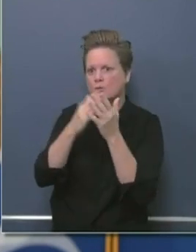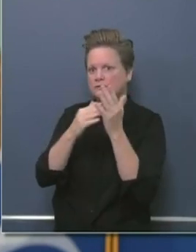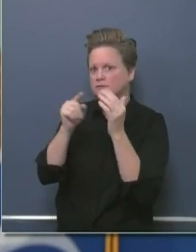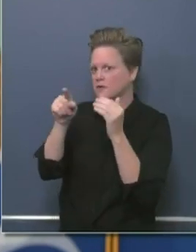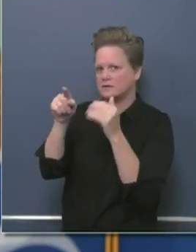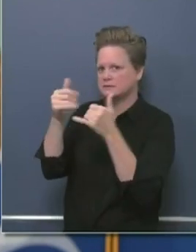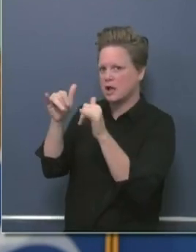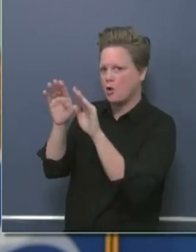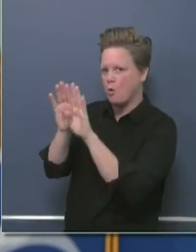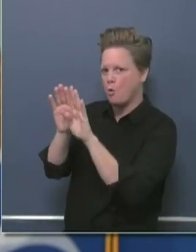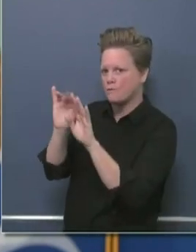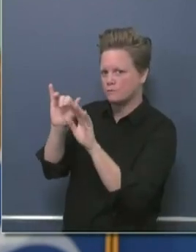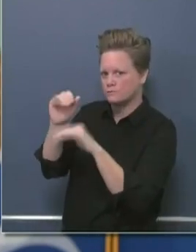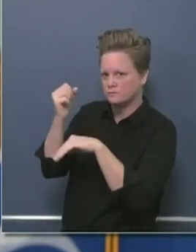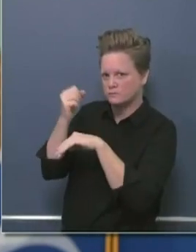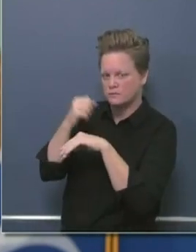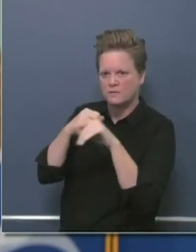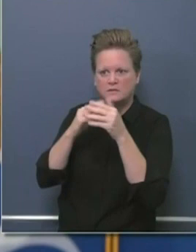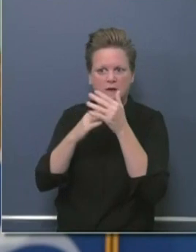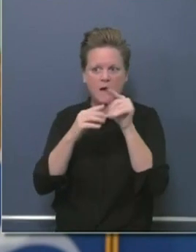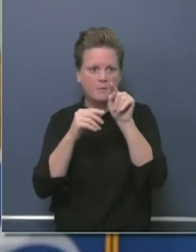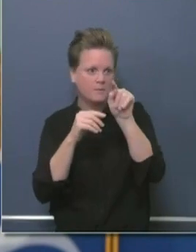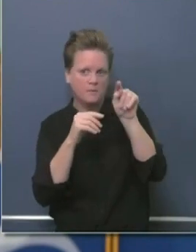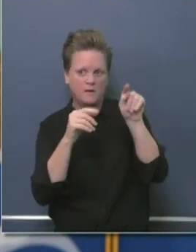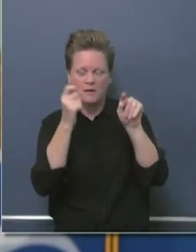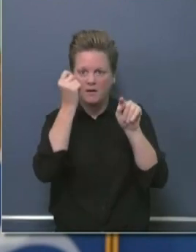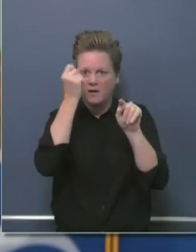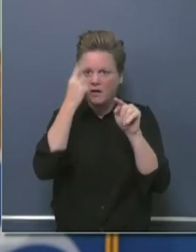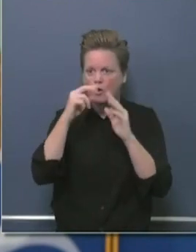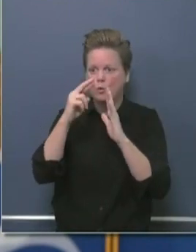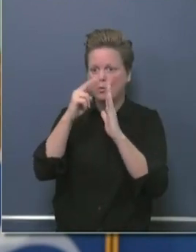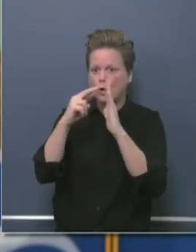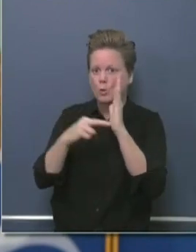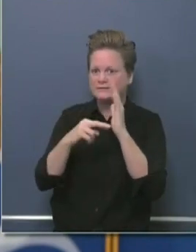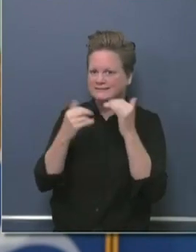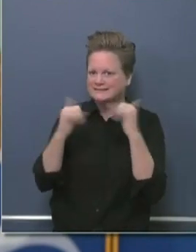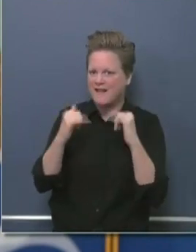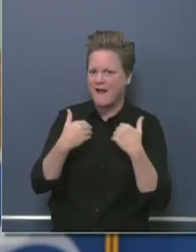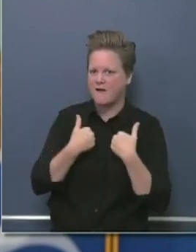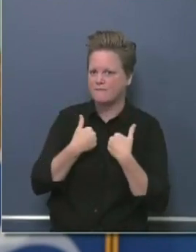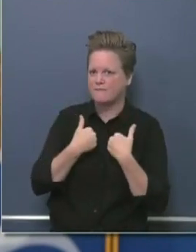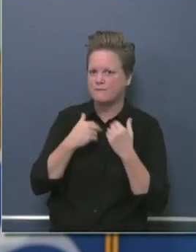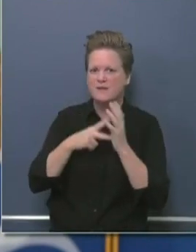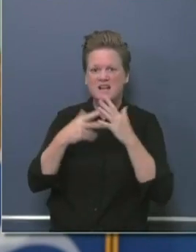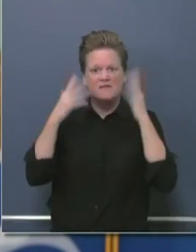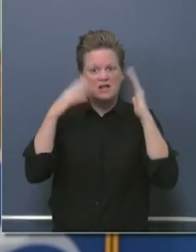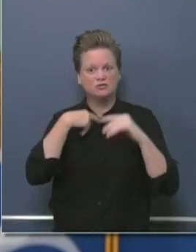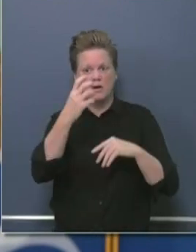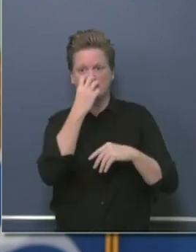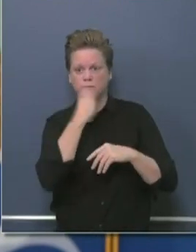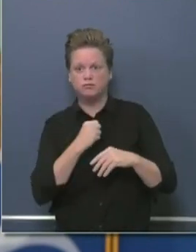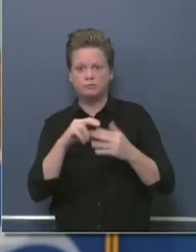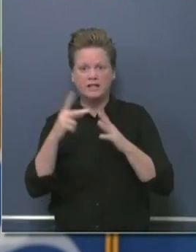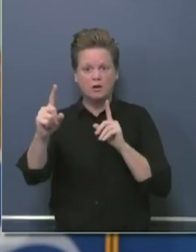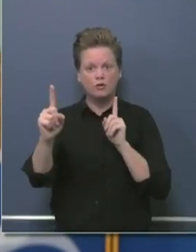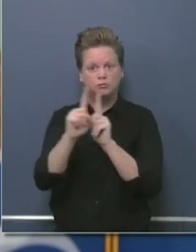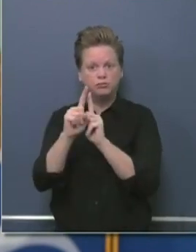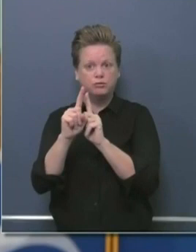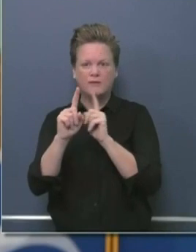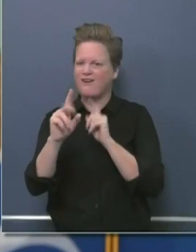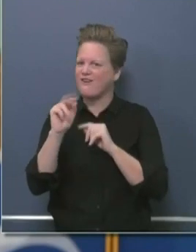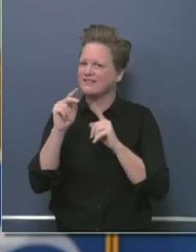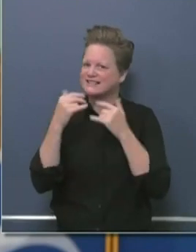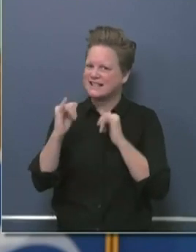move with adaptation of modifications into this second phase, primarily in the retail space, but also the manufacturing